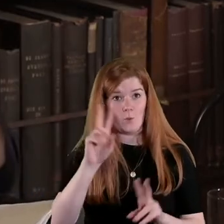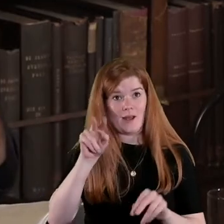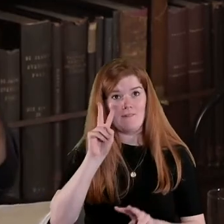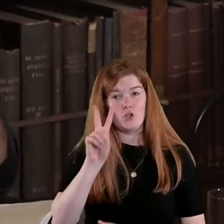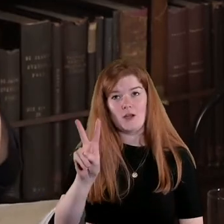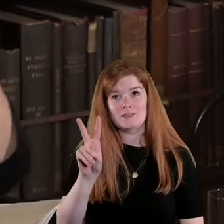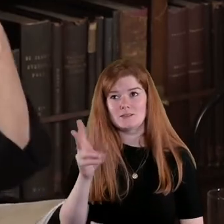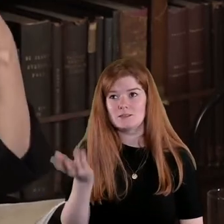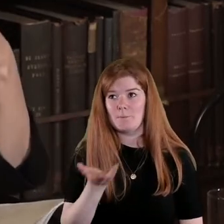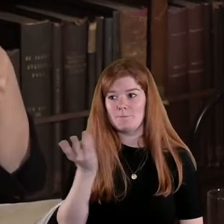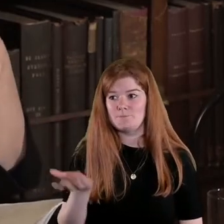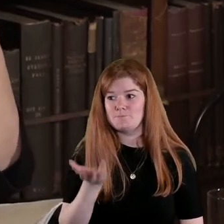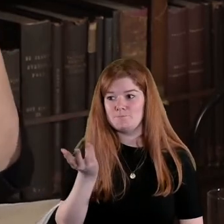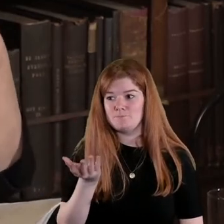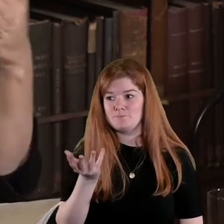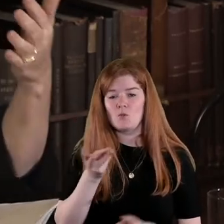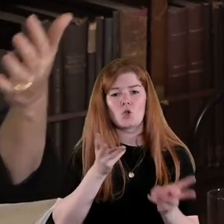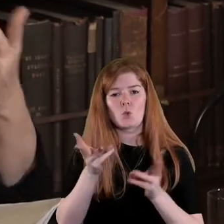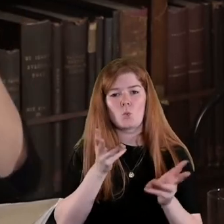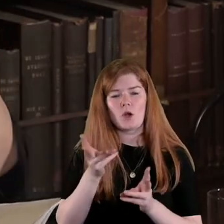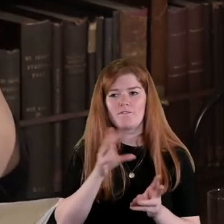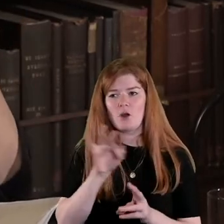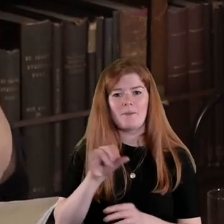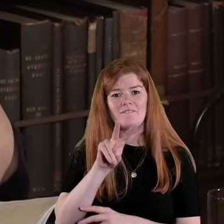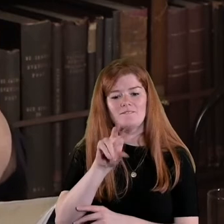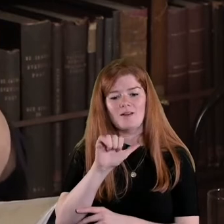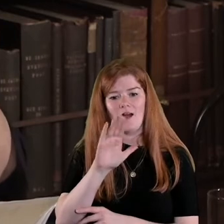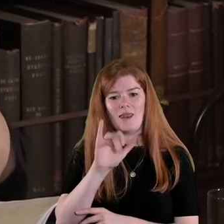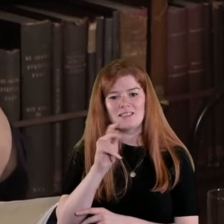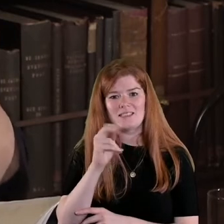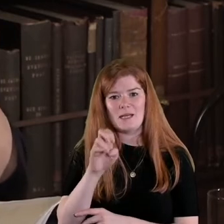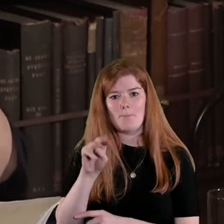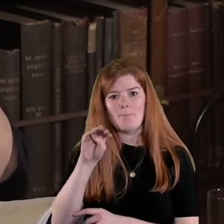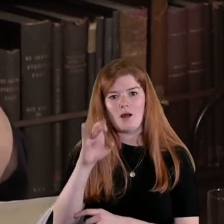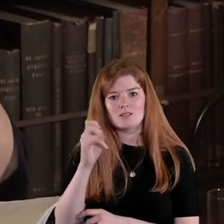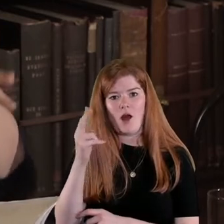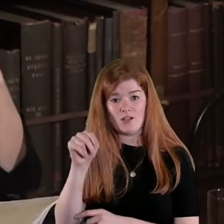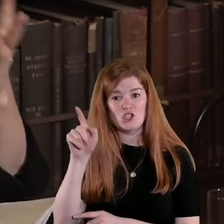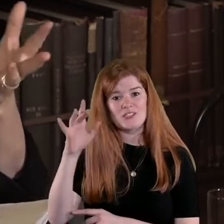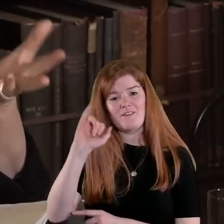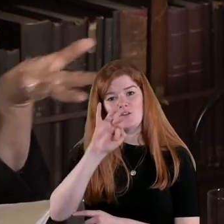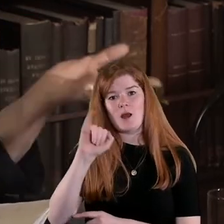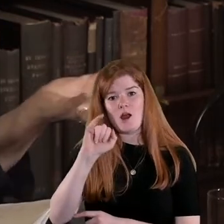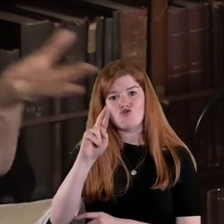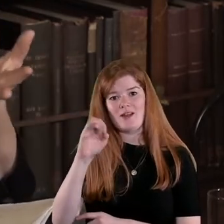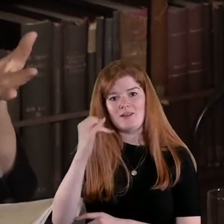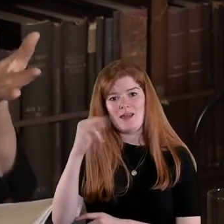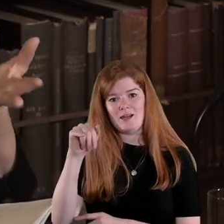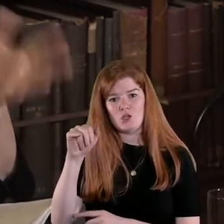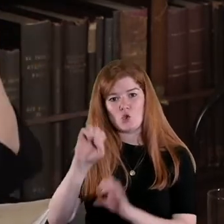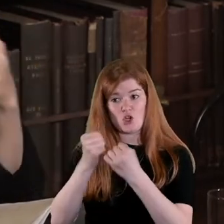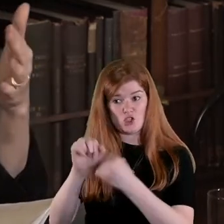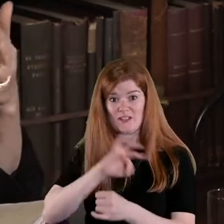the work of let's say Valentin Makedon who's an Iranian sociologist who has analysed global